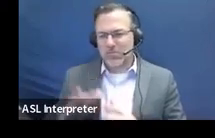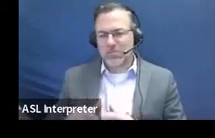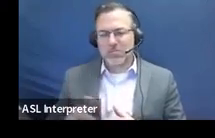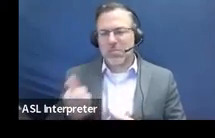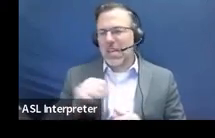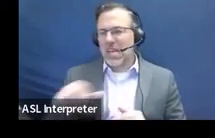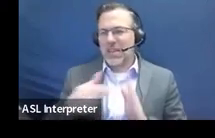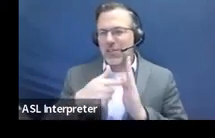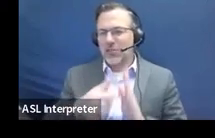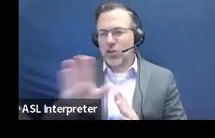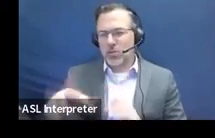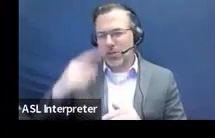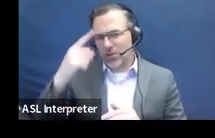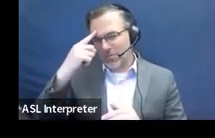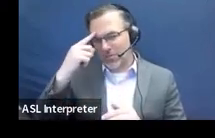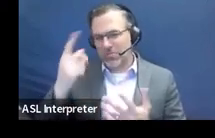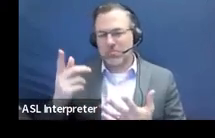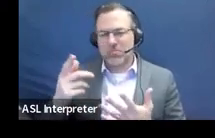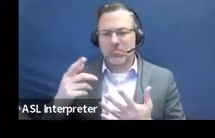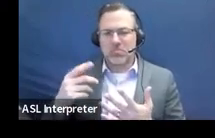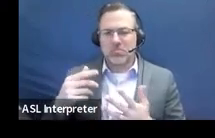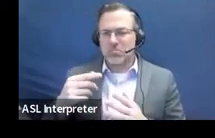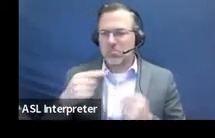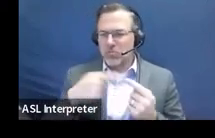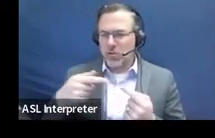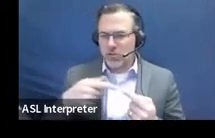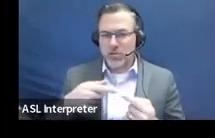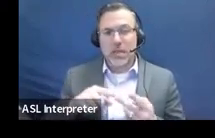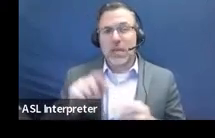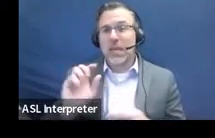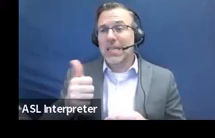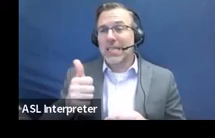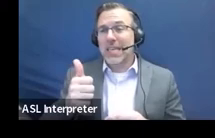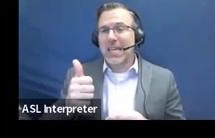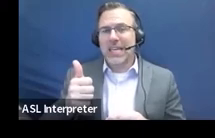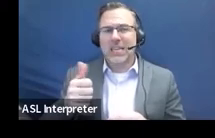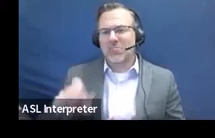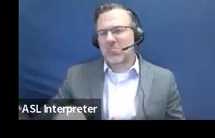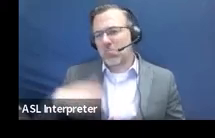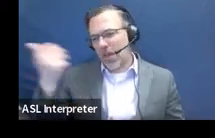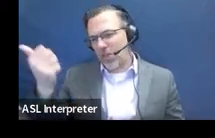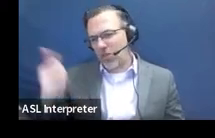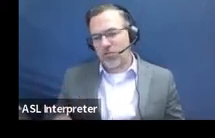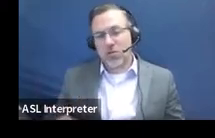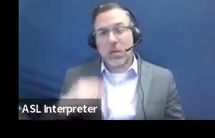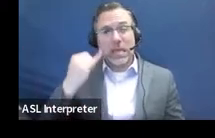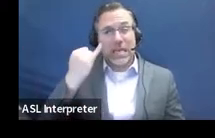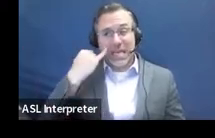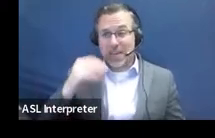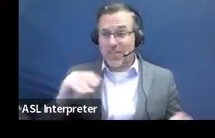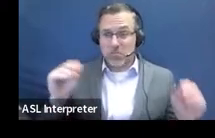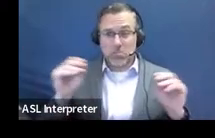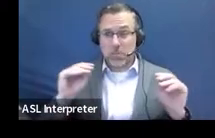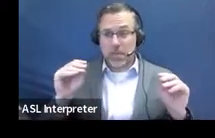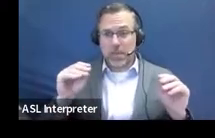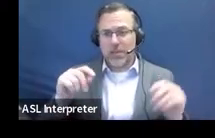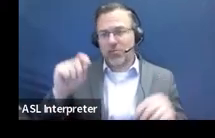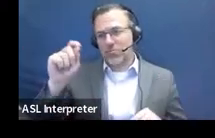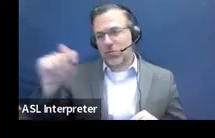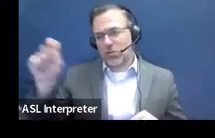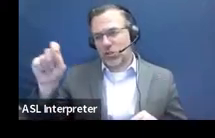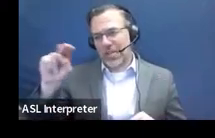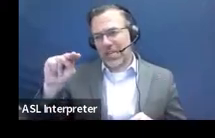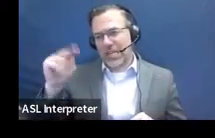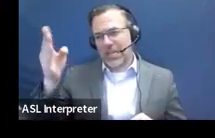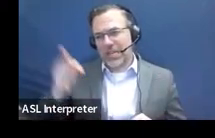And then number 10 is that other. So if you don't have any other, just check that NA. If you do, check the